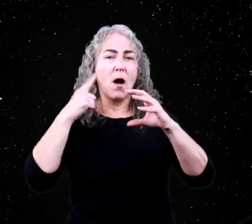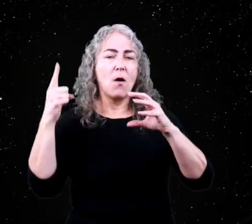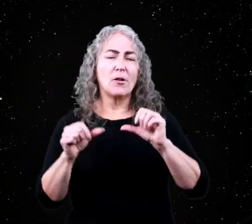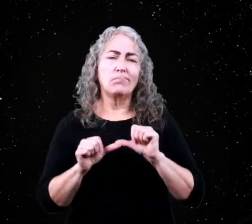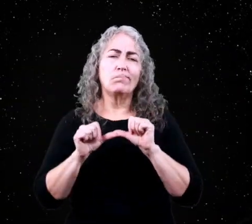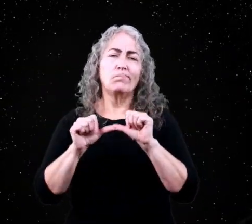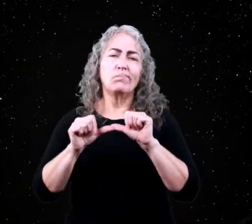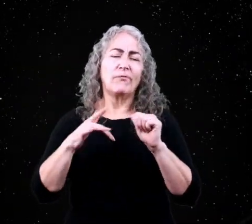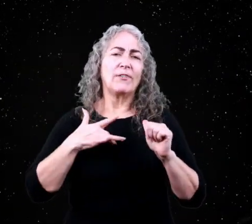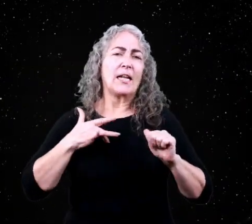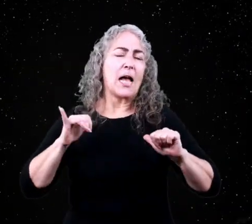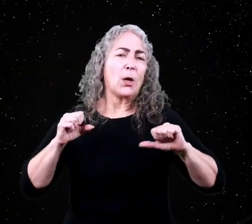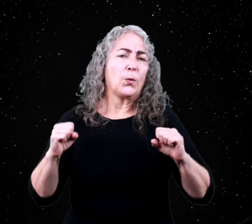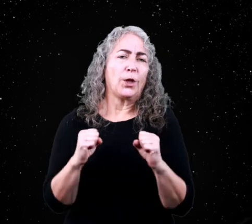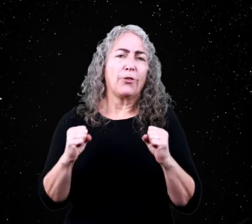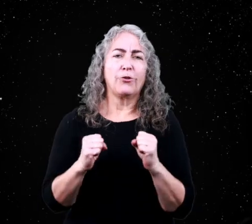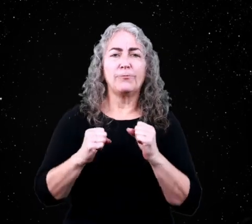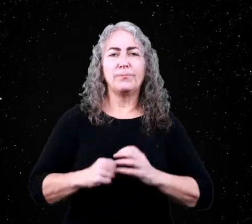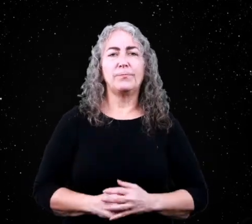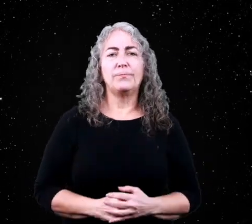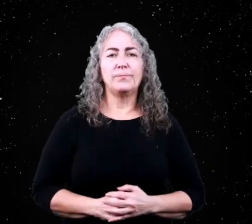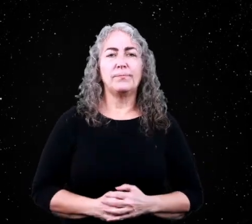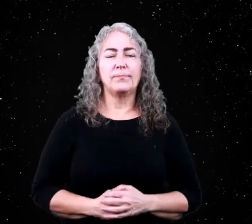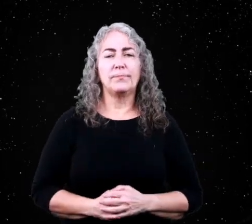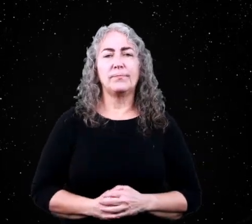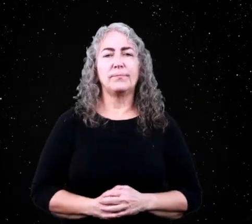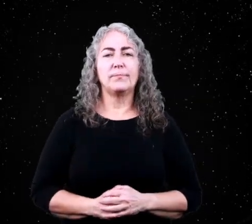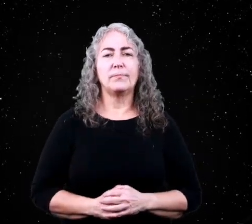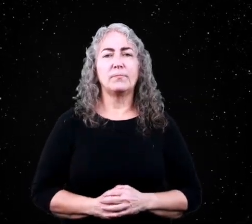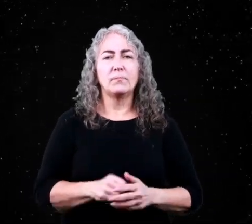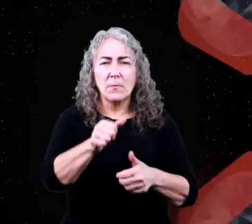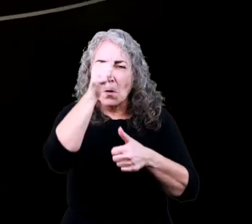Pole, it always feels like winter.